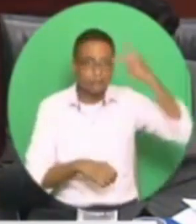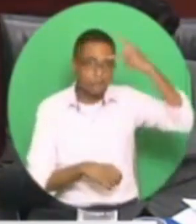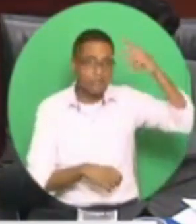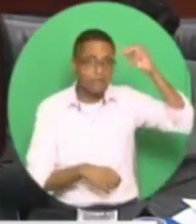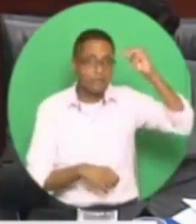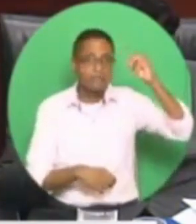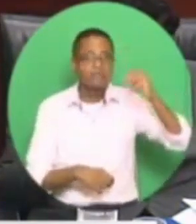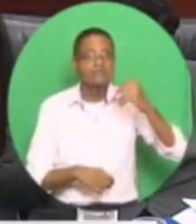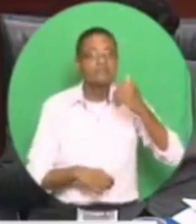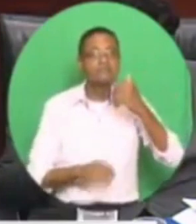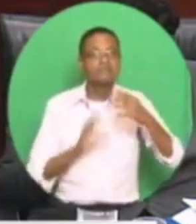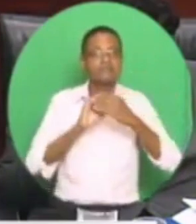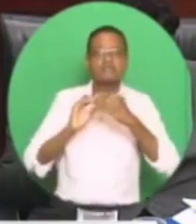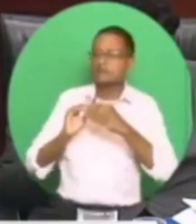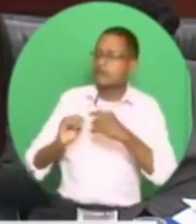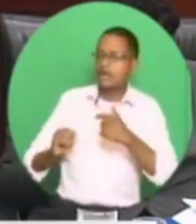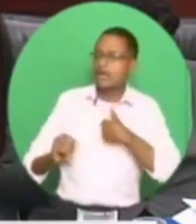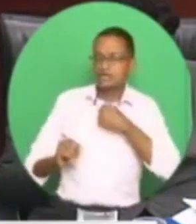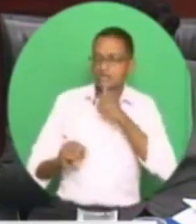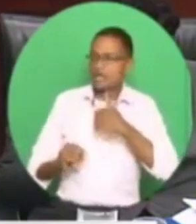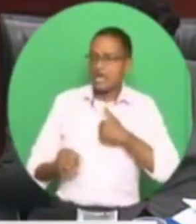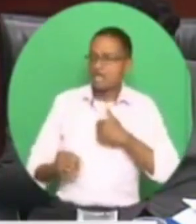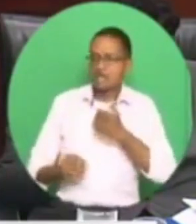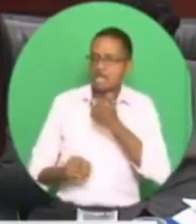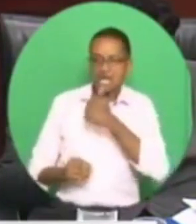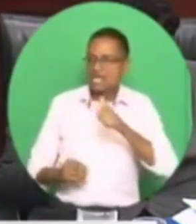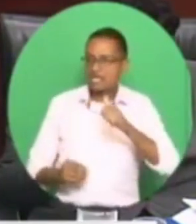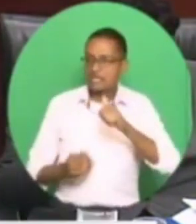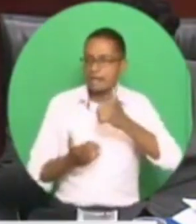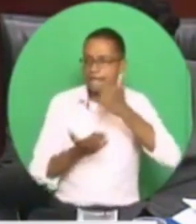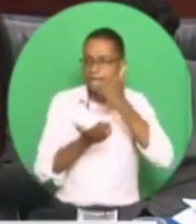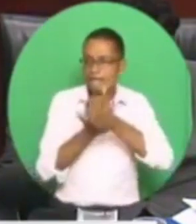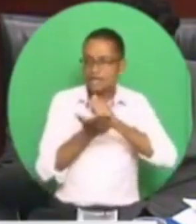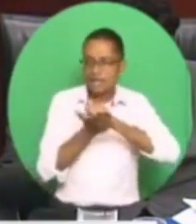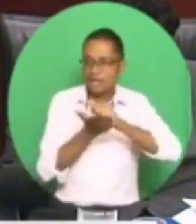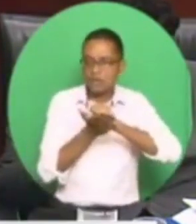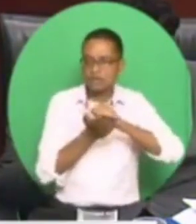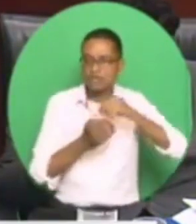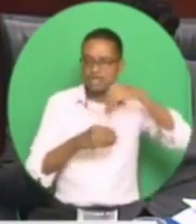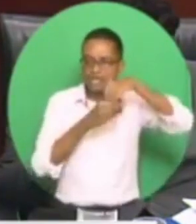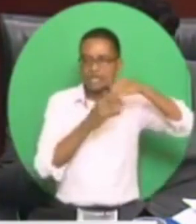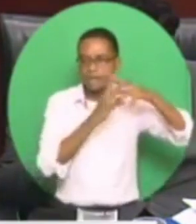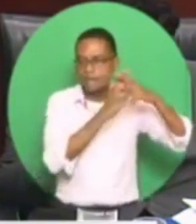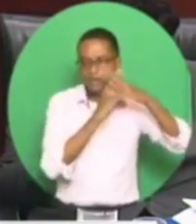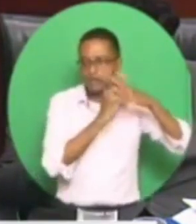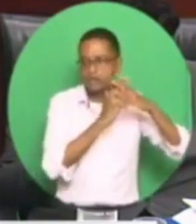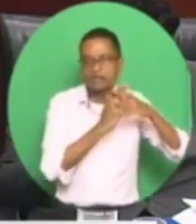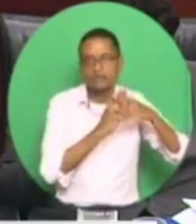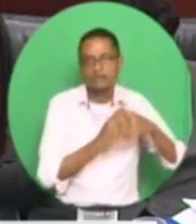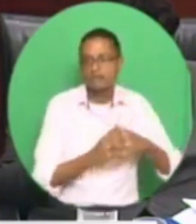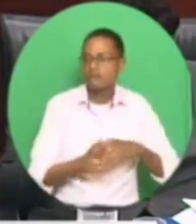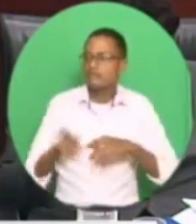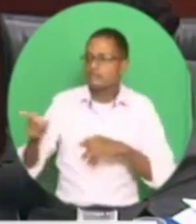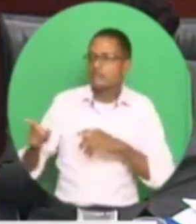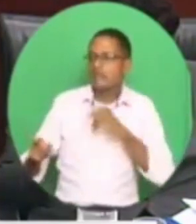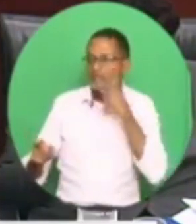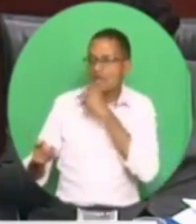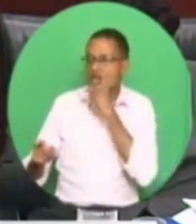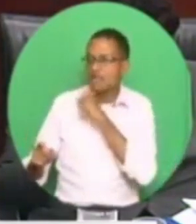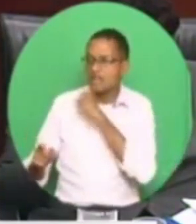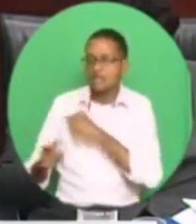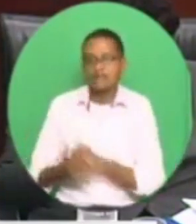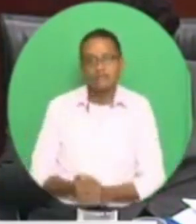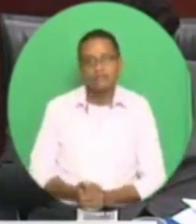accounts. Prime Minister says documents and email stated in allegations are false. October 10th. Prime